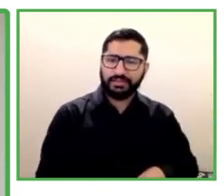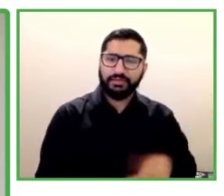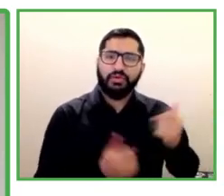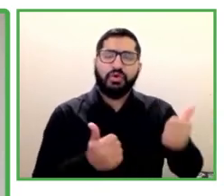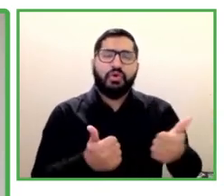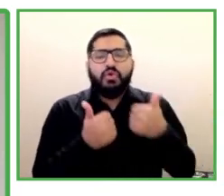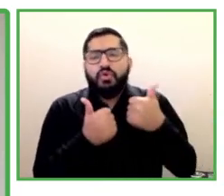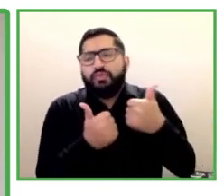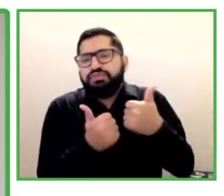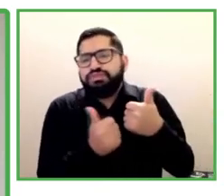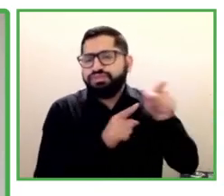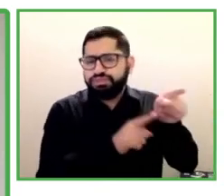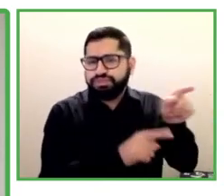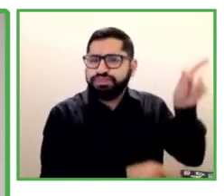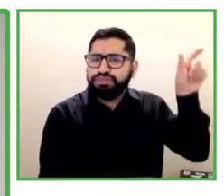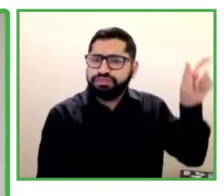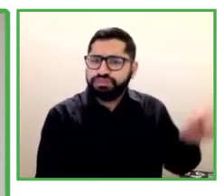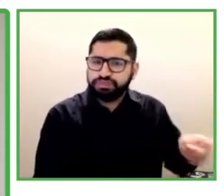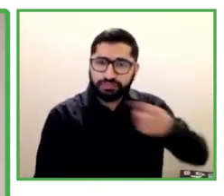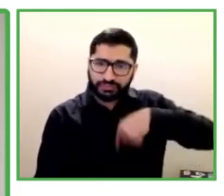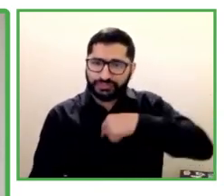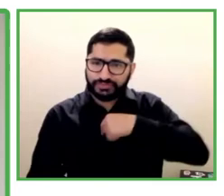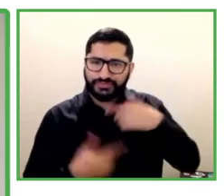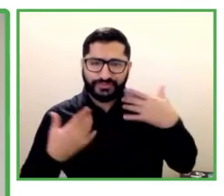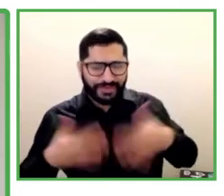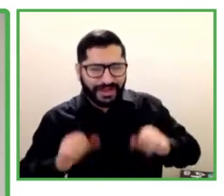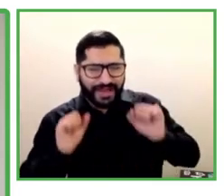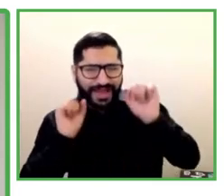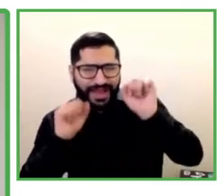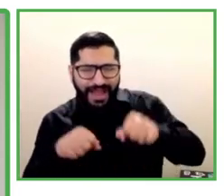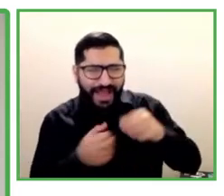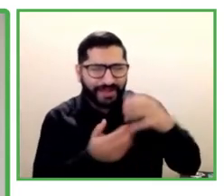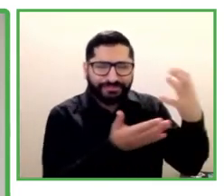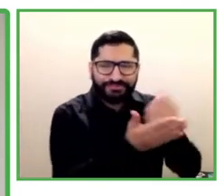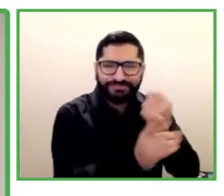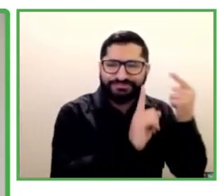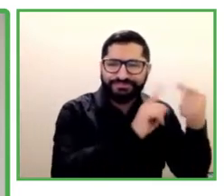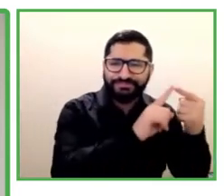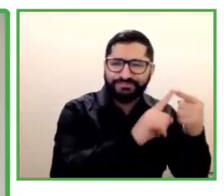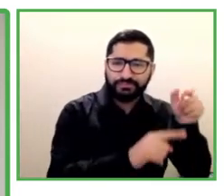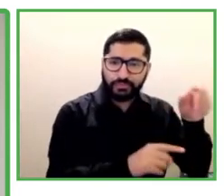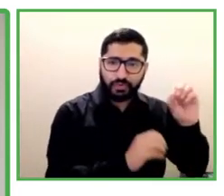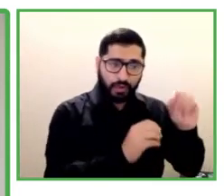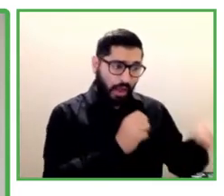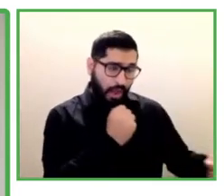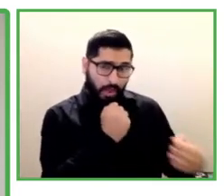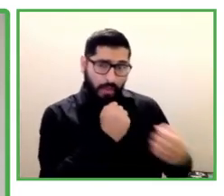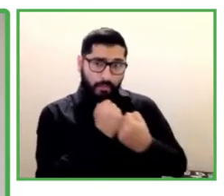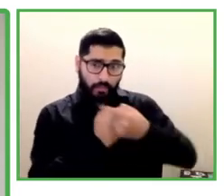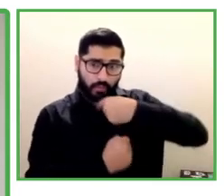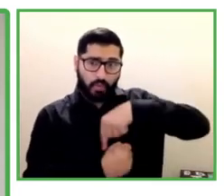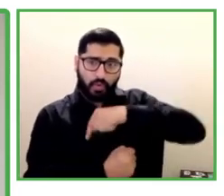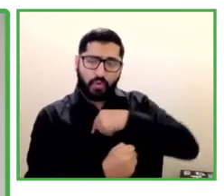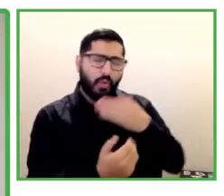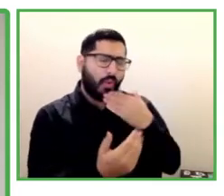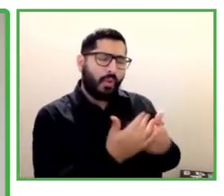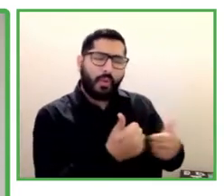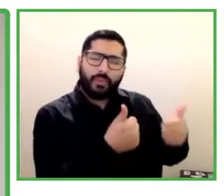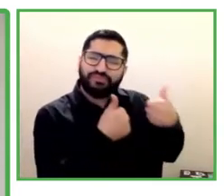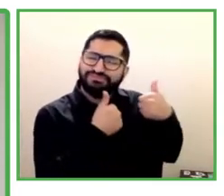helpful support. So we are all I think very grateful for all the work the Zero Project and the Essel Foundation